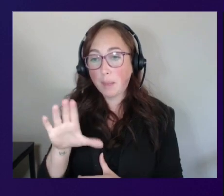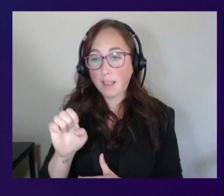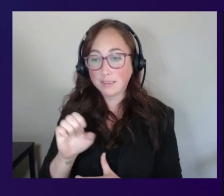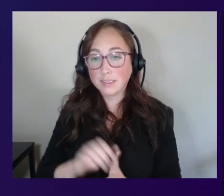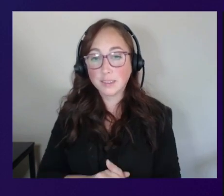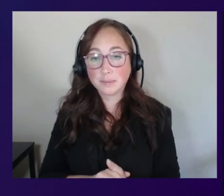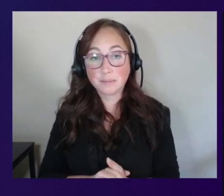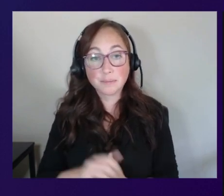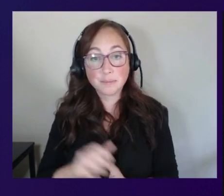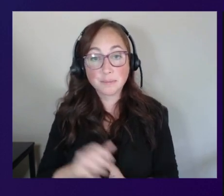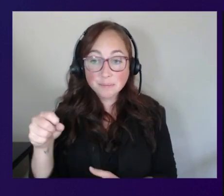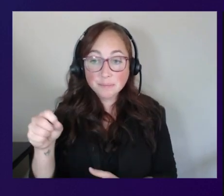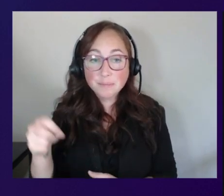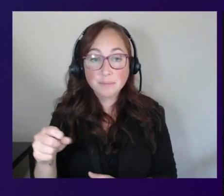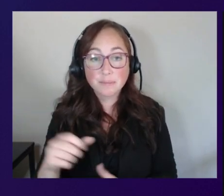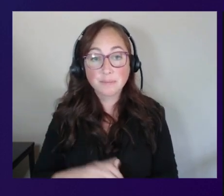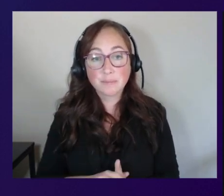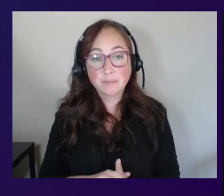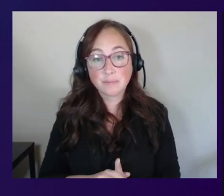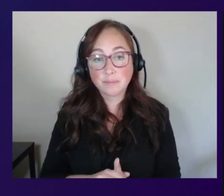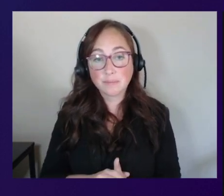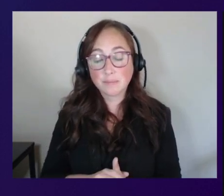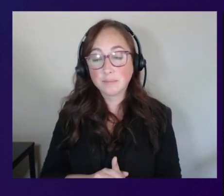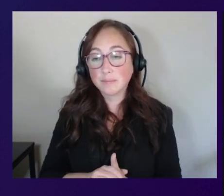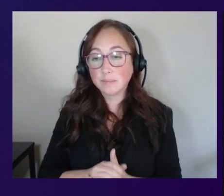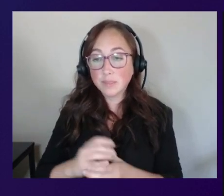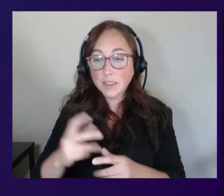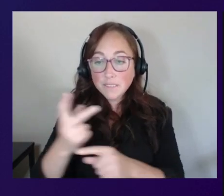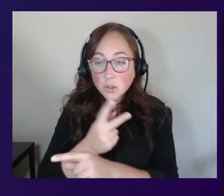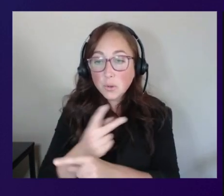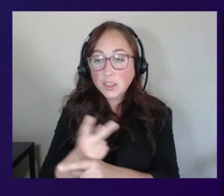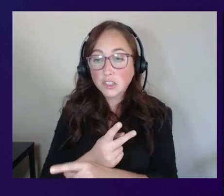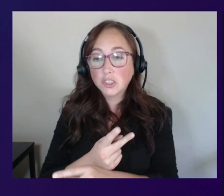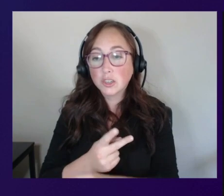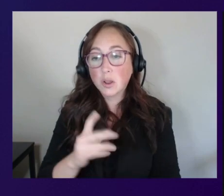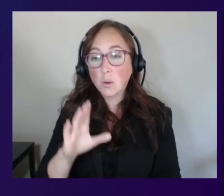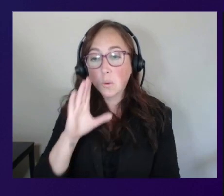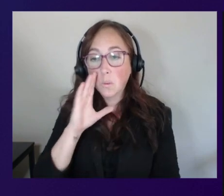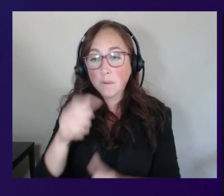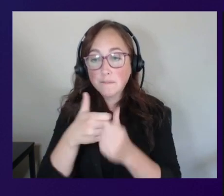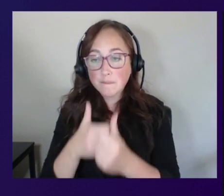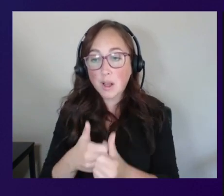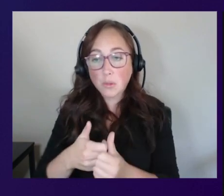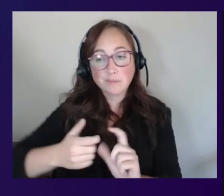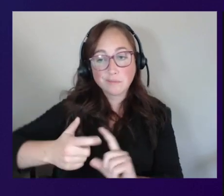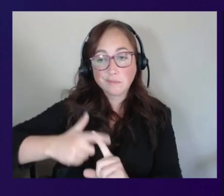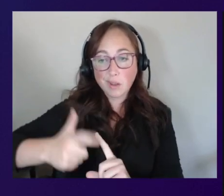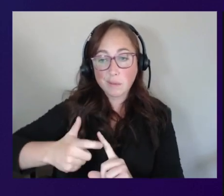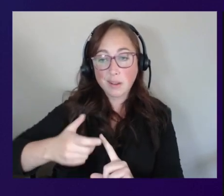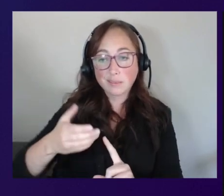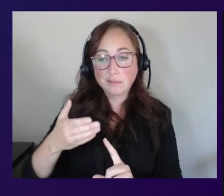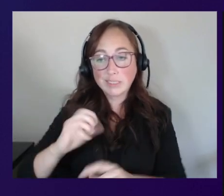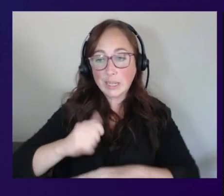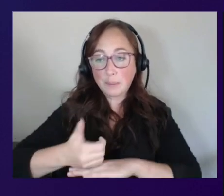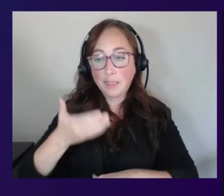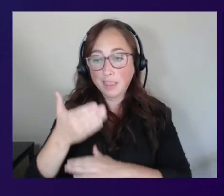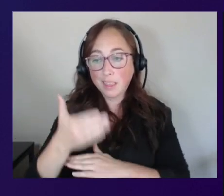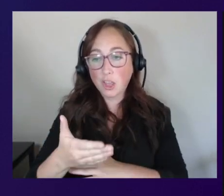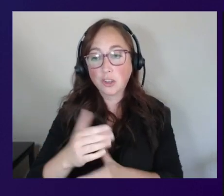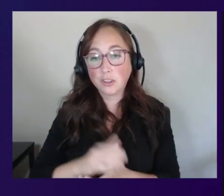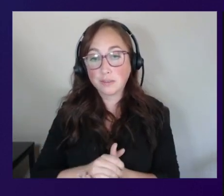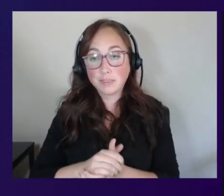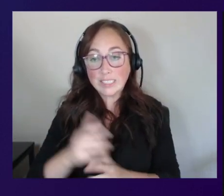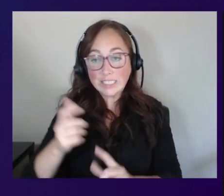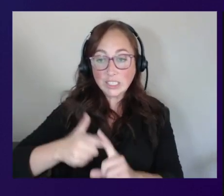yeah so in in this configuration we're going to go ahead and follow with the defaults one thing to keep in mind here if you are following the defaults and